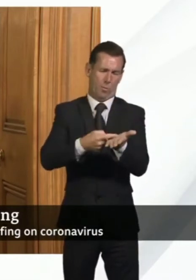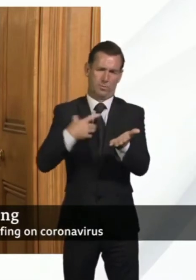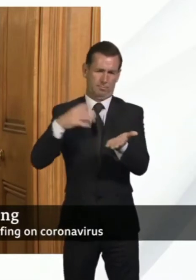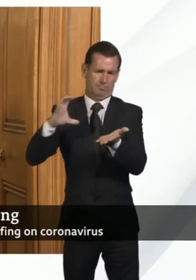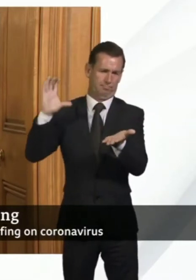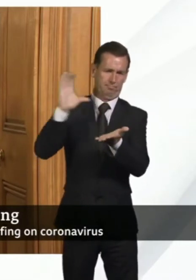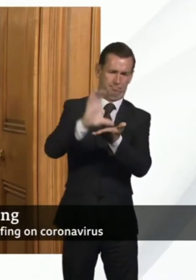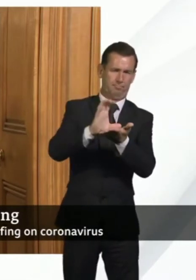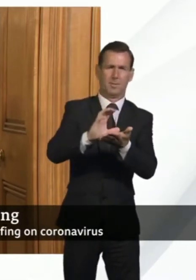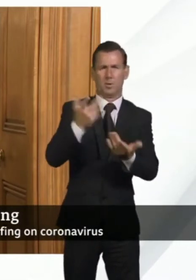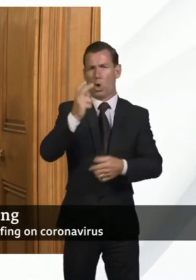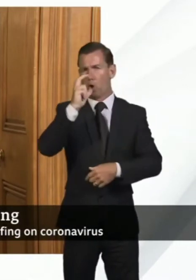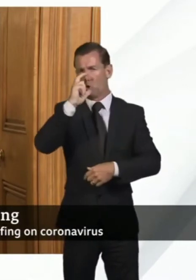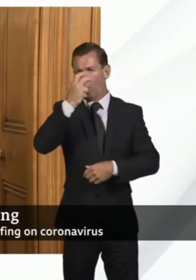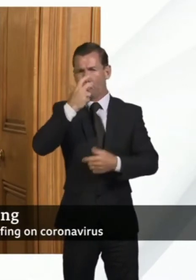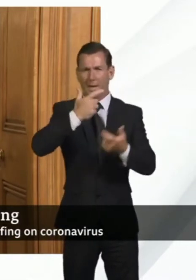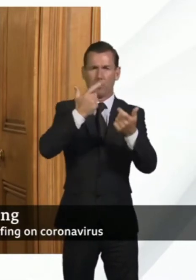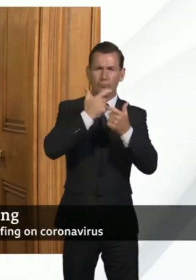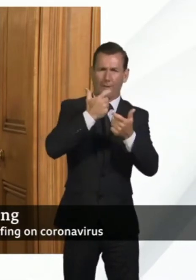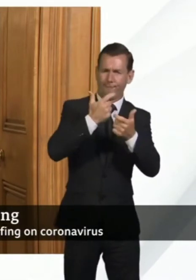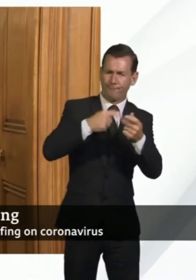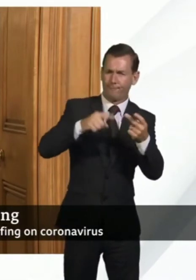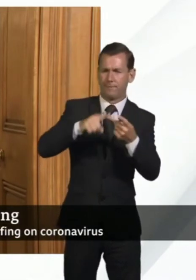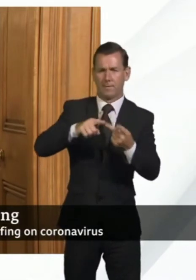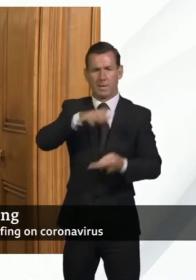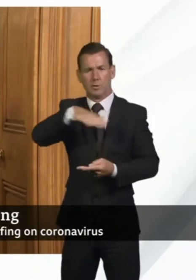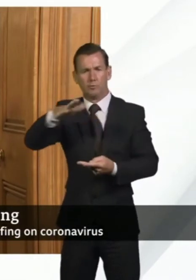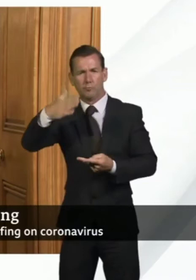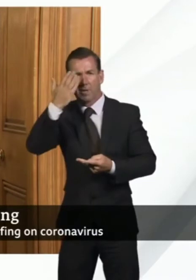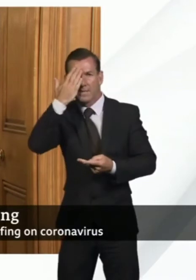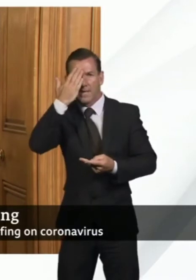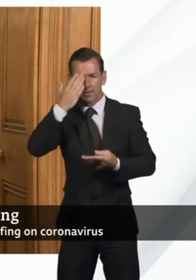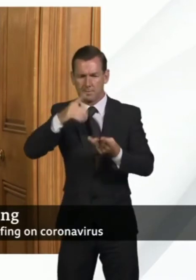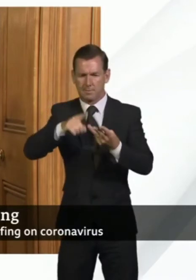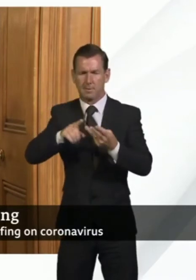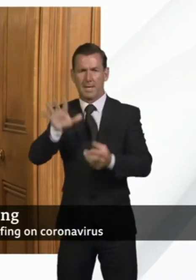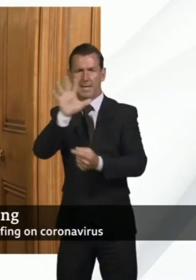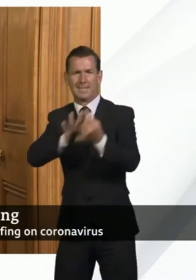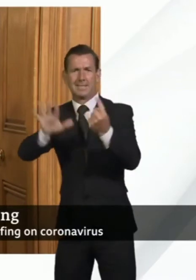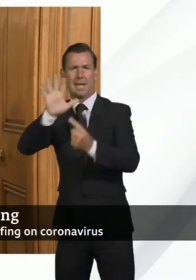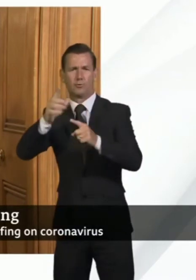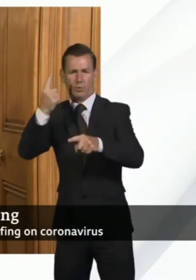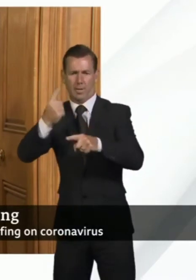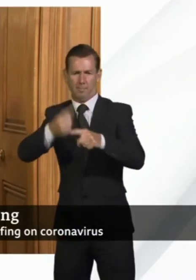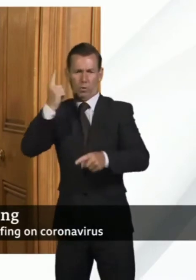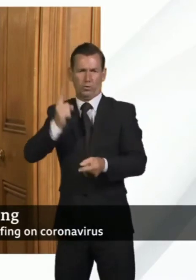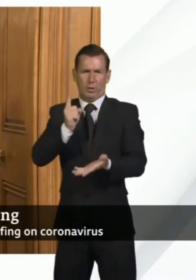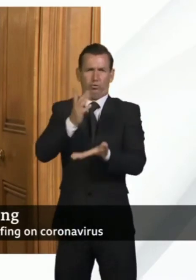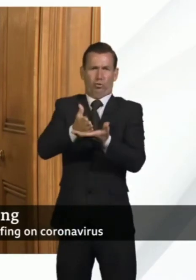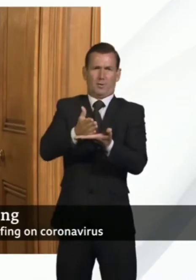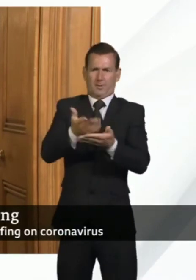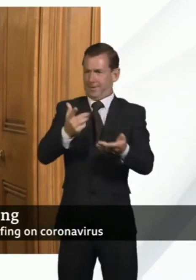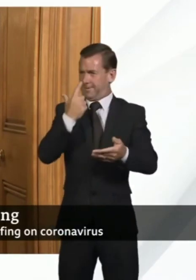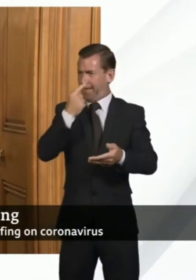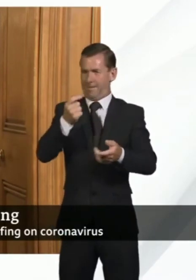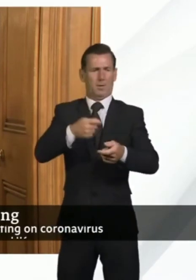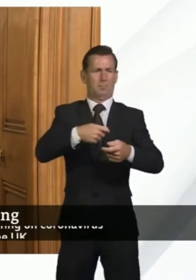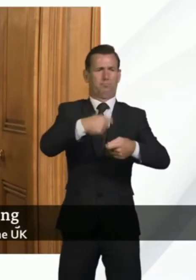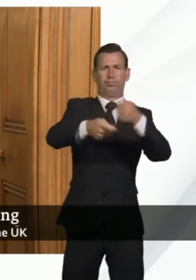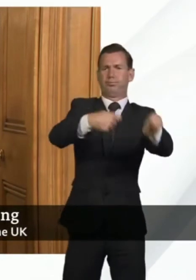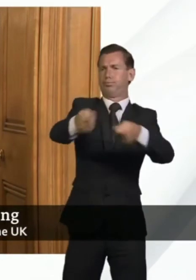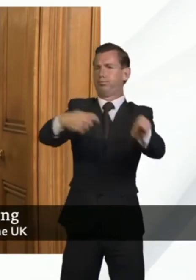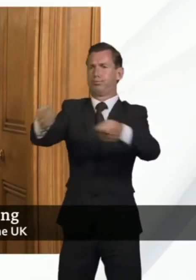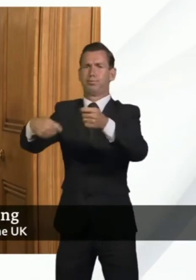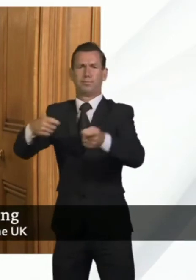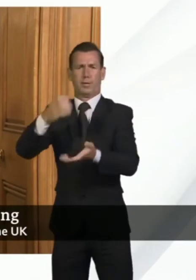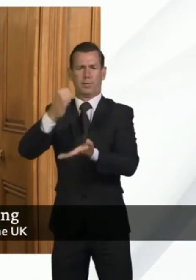by Comic Relief, Children in Need and the National Emergencies Trust to charities on the front line. Now, this comes on top of